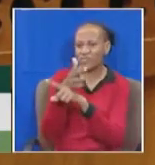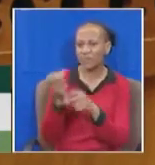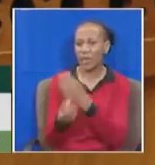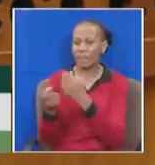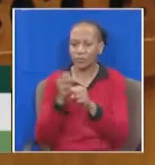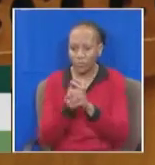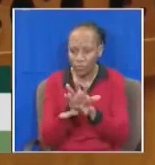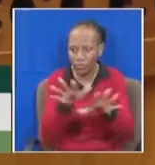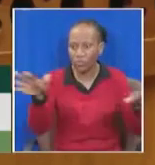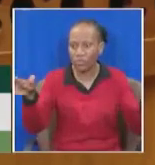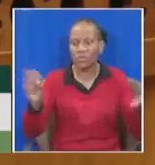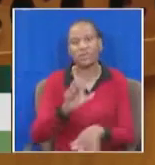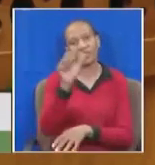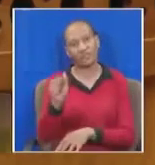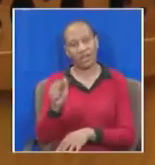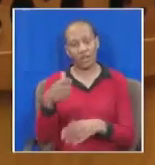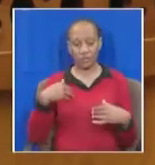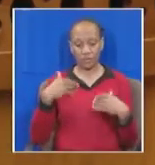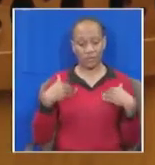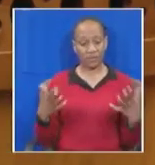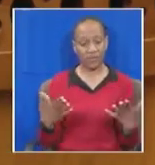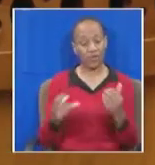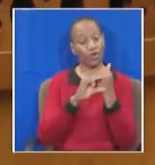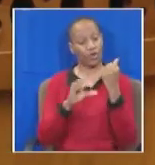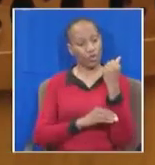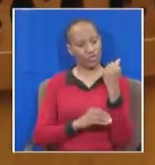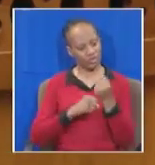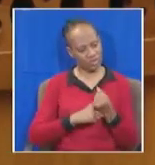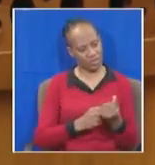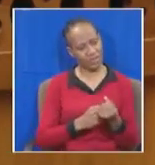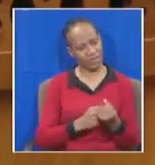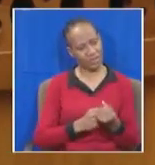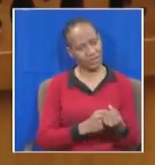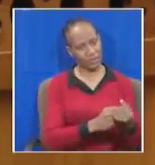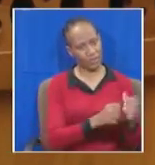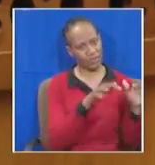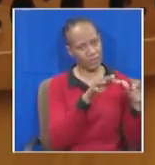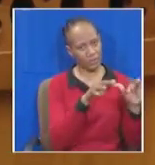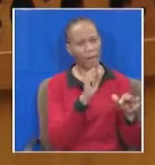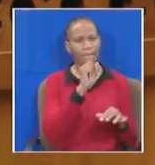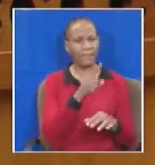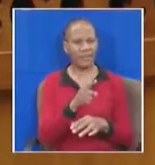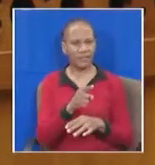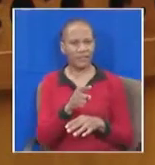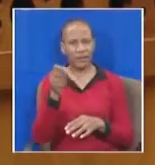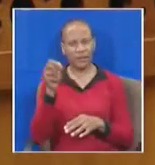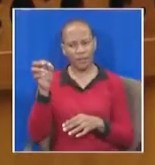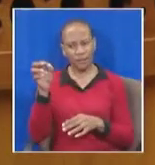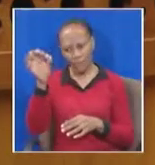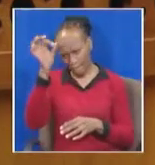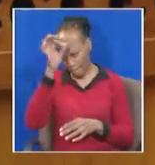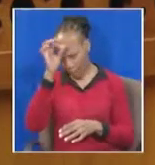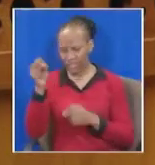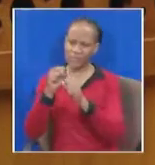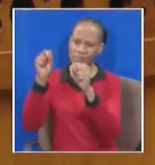starts off saying, shall constitution actually worked for the people when they can actually police streets, have a justice